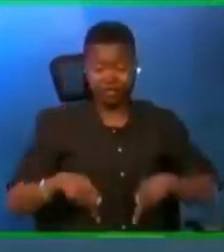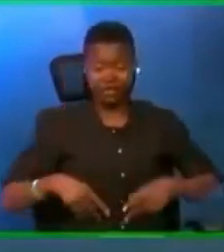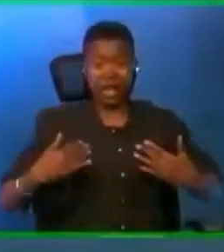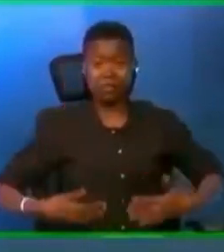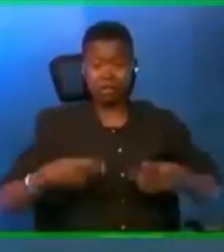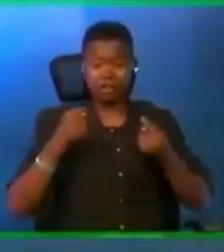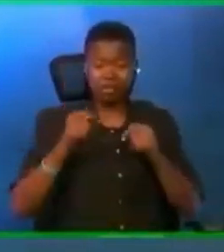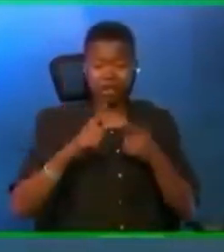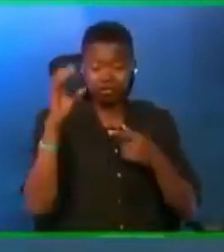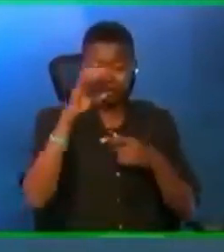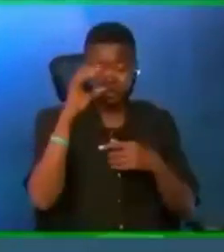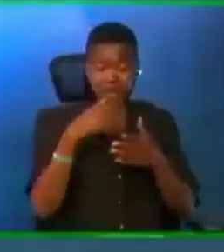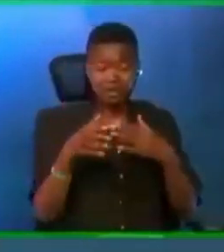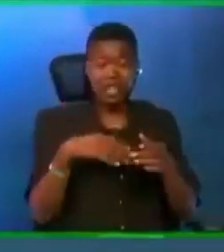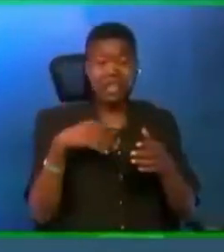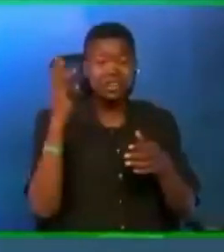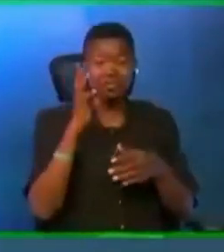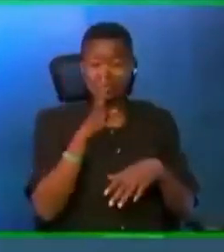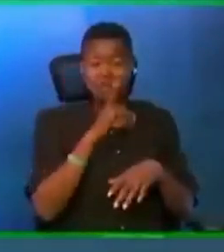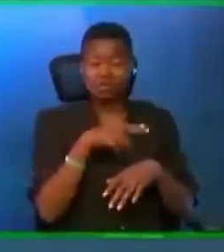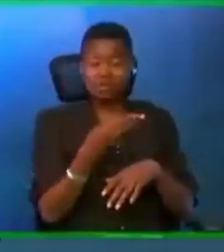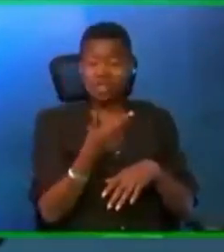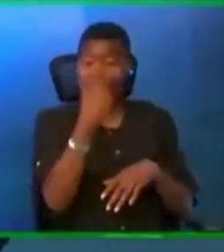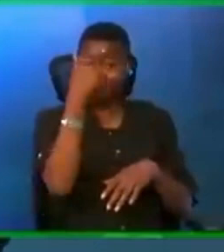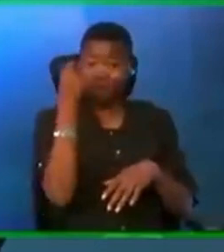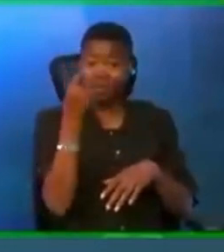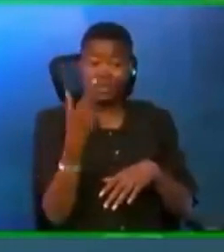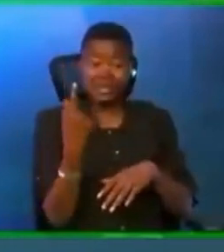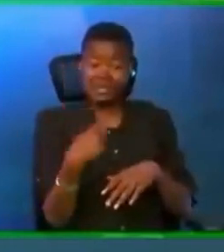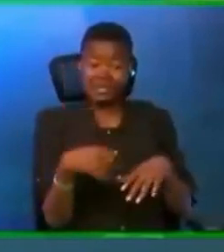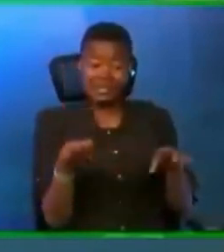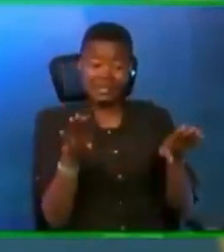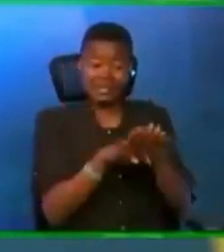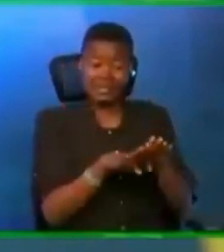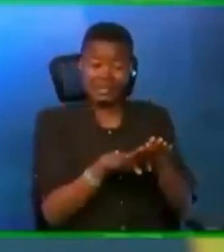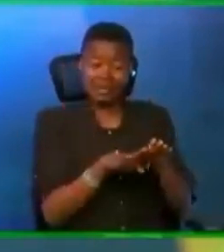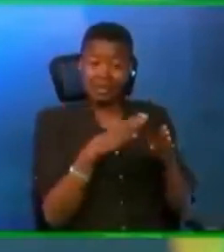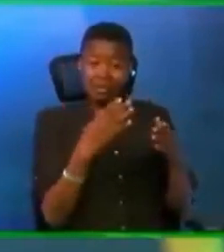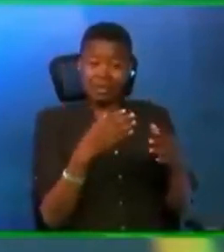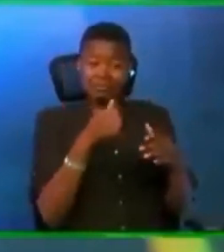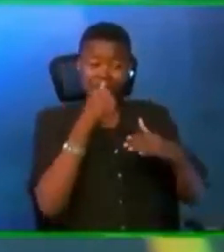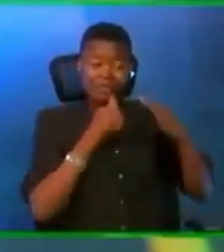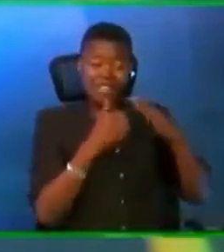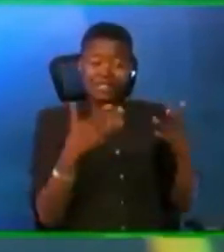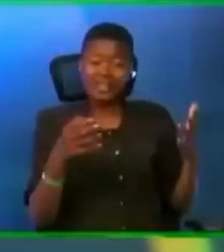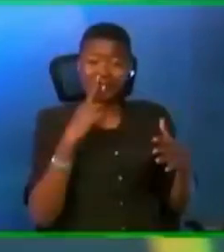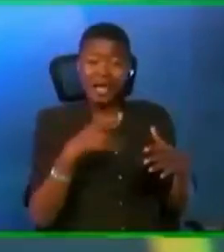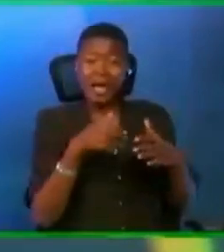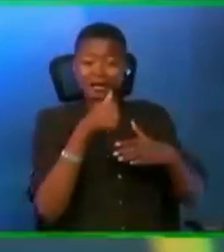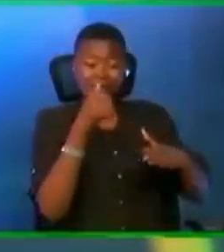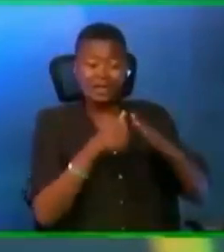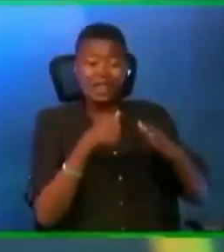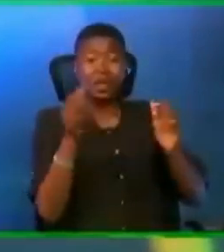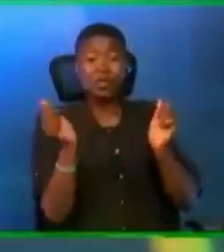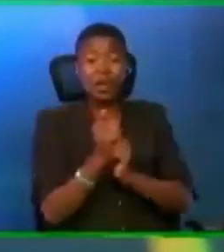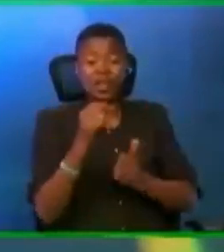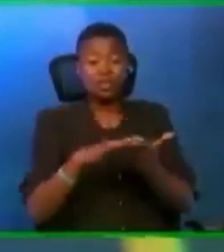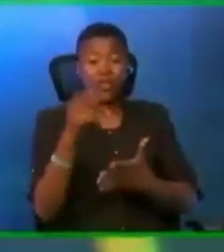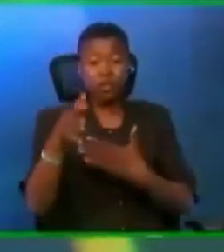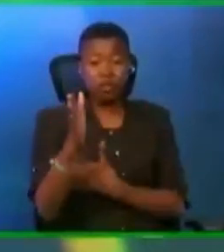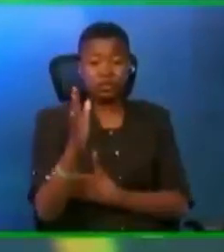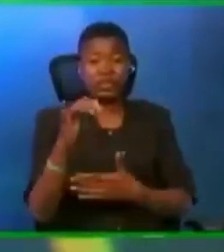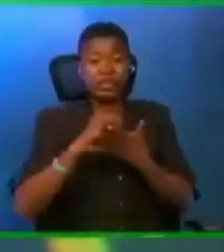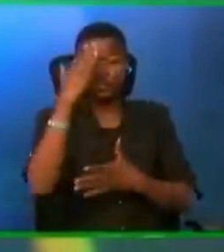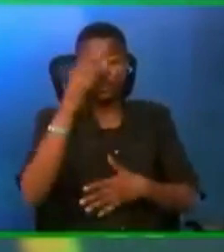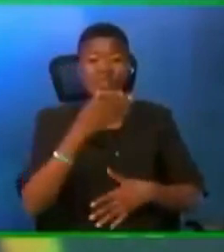is going to be deficient in this case. Because the seals here are sealed with the glory of God. And that's why there is only one chartered personality that